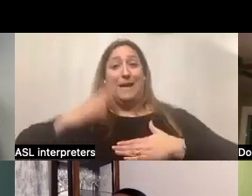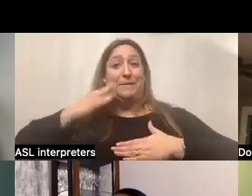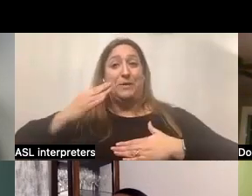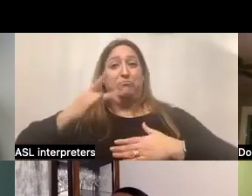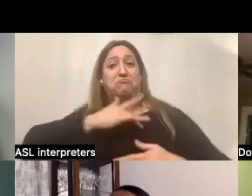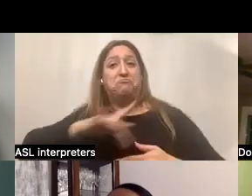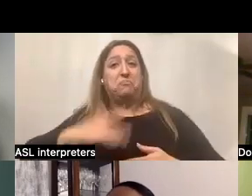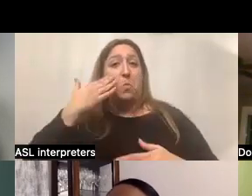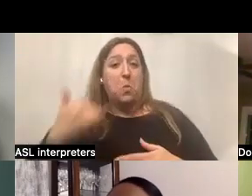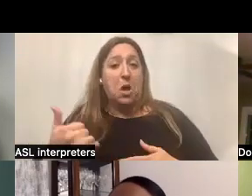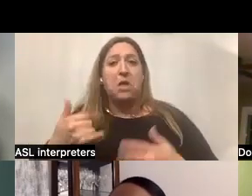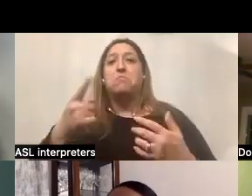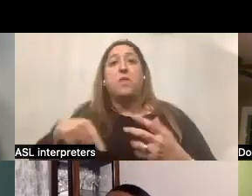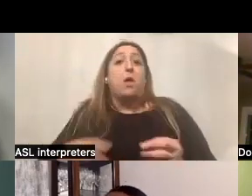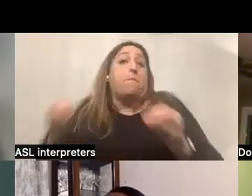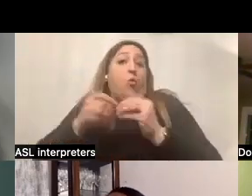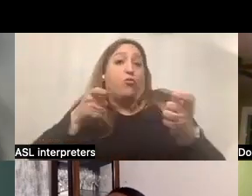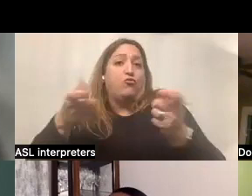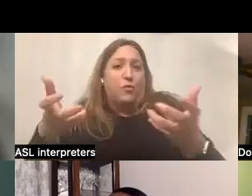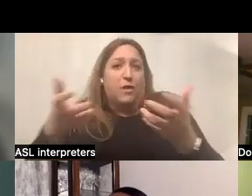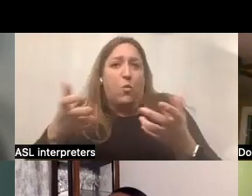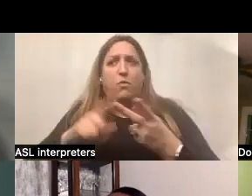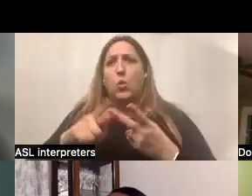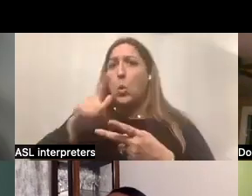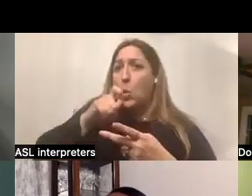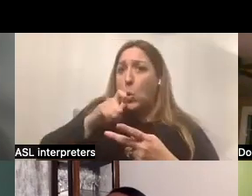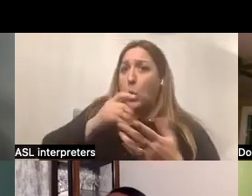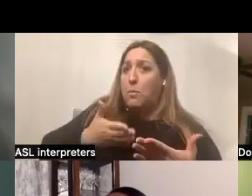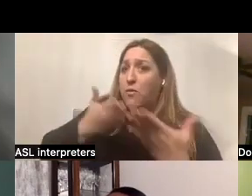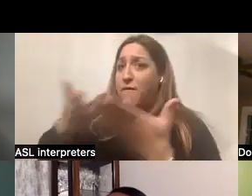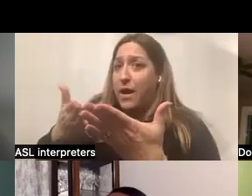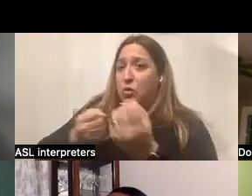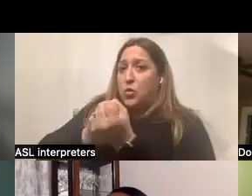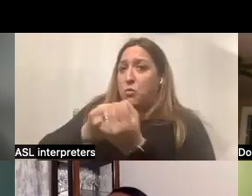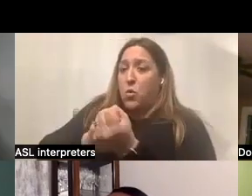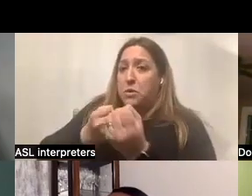because they want more control on who provides their supports